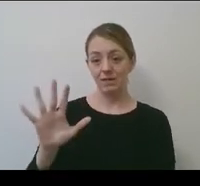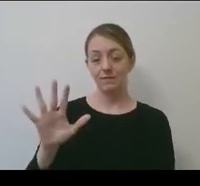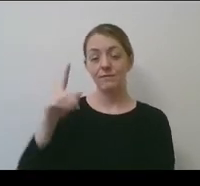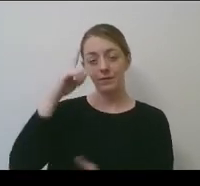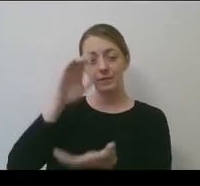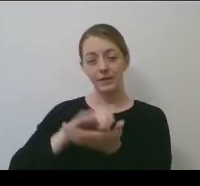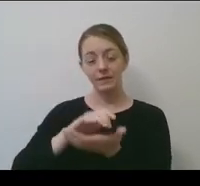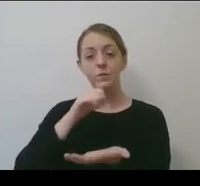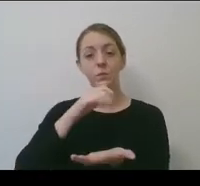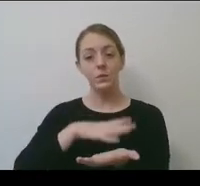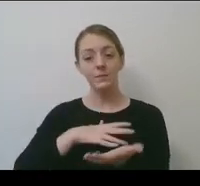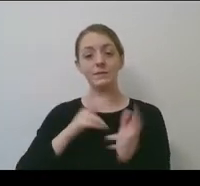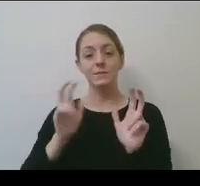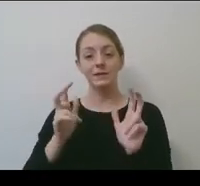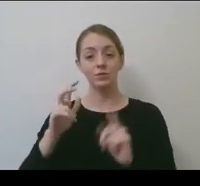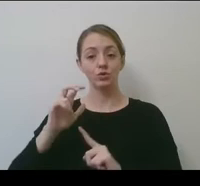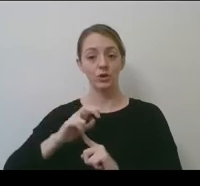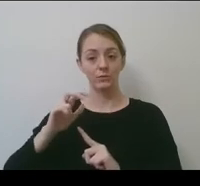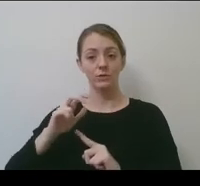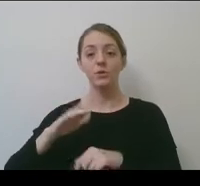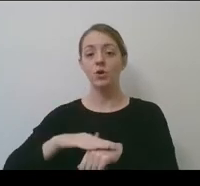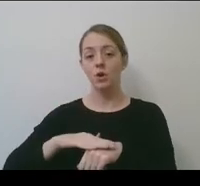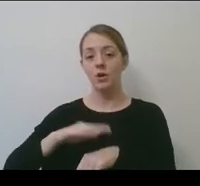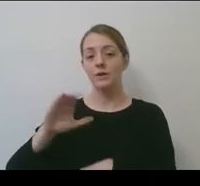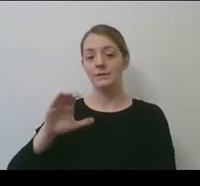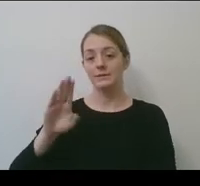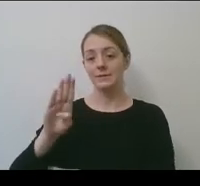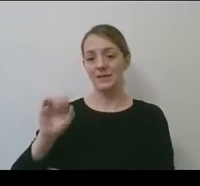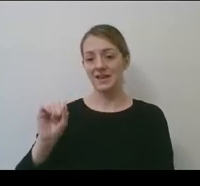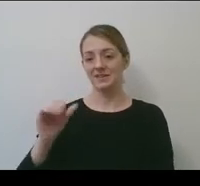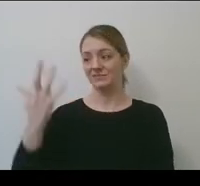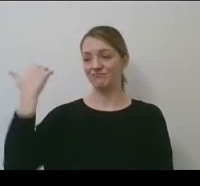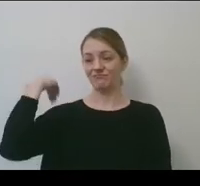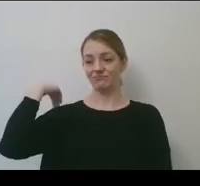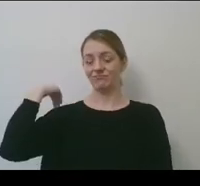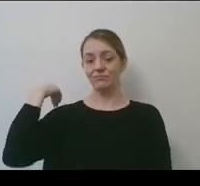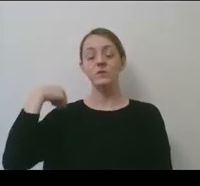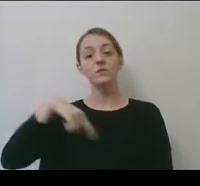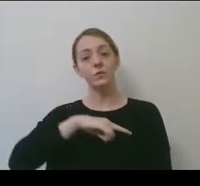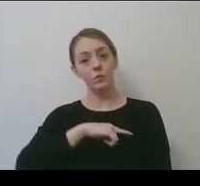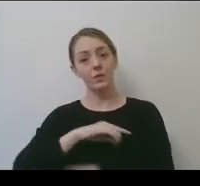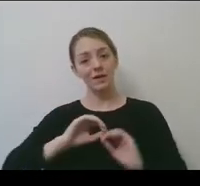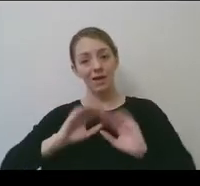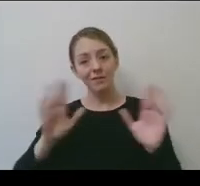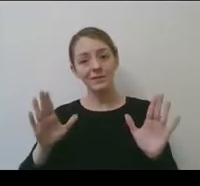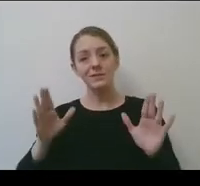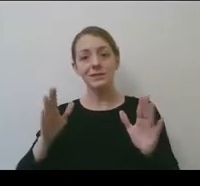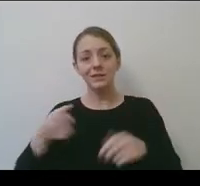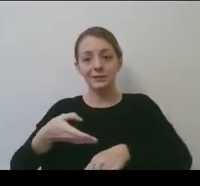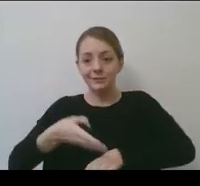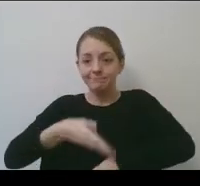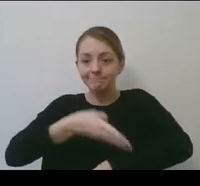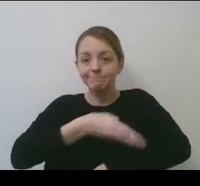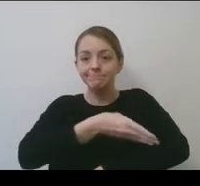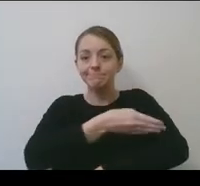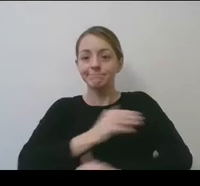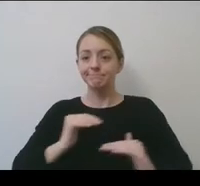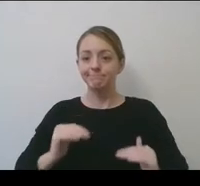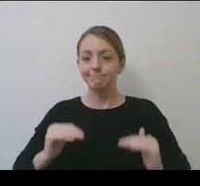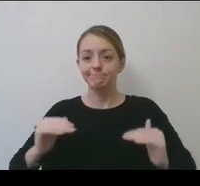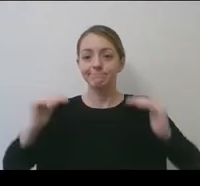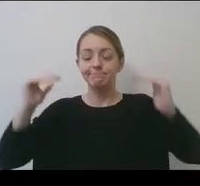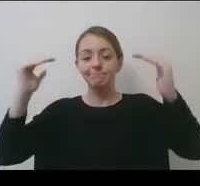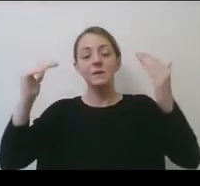women's basketball, the championship was on CBS. So we've been making, we have been obviously making a lot of advancements. That is also a result